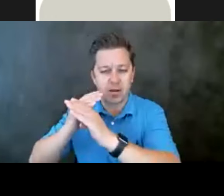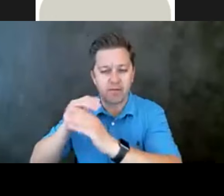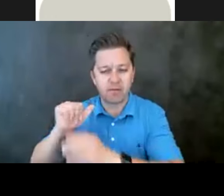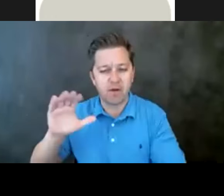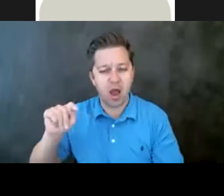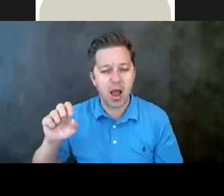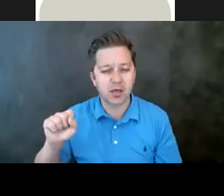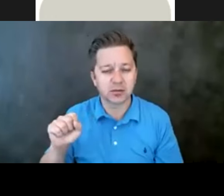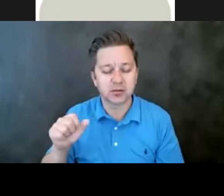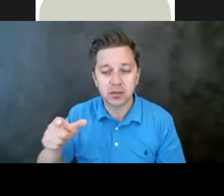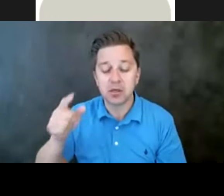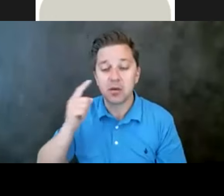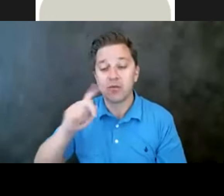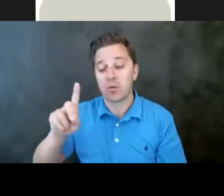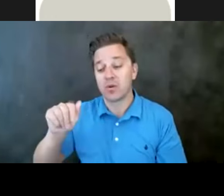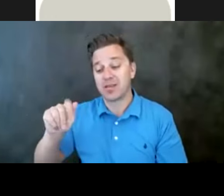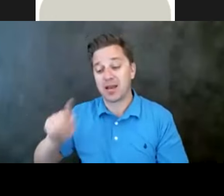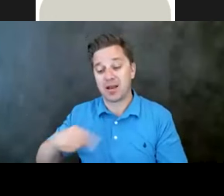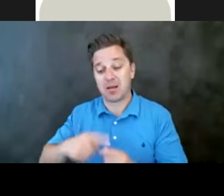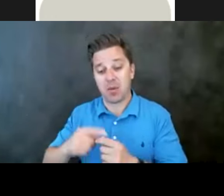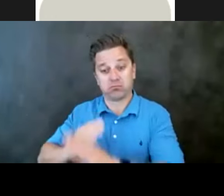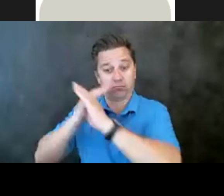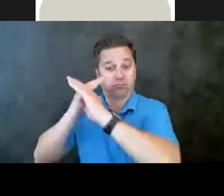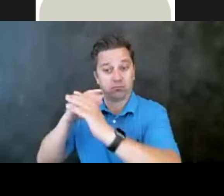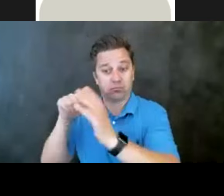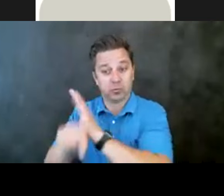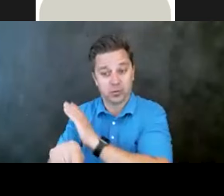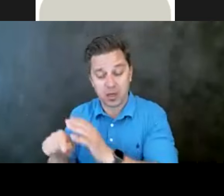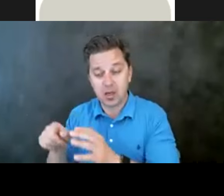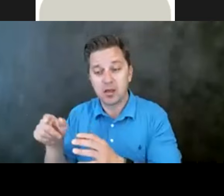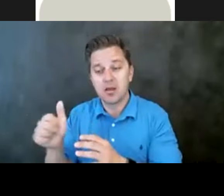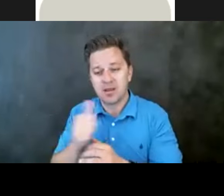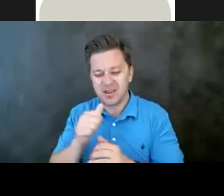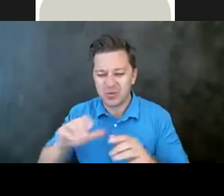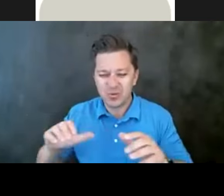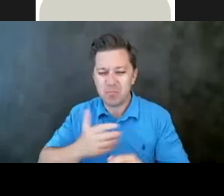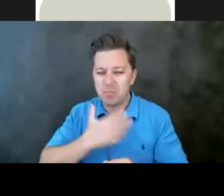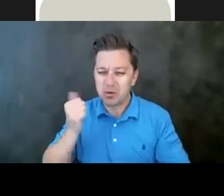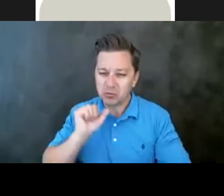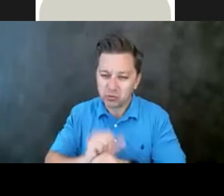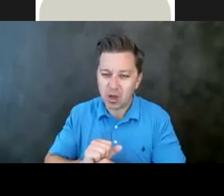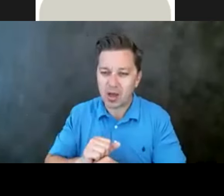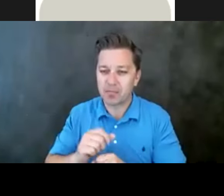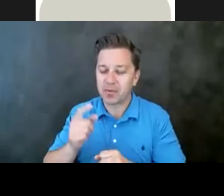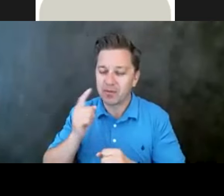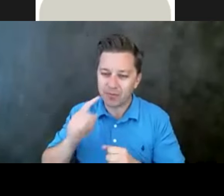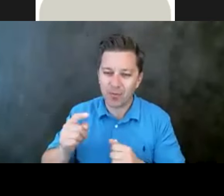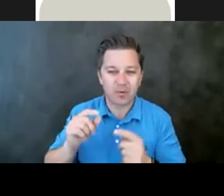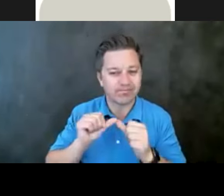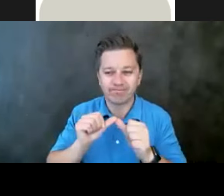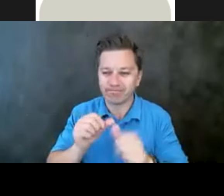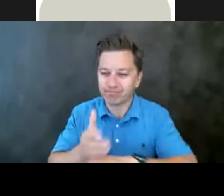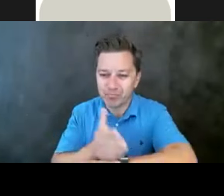to data around suicide prevention, we need to do a much better job on when suicides are prevented, for tracking those, reporting on those,